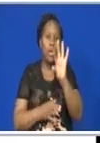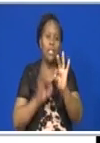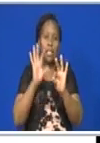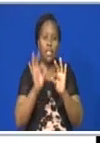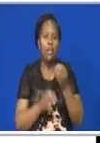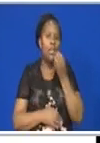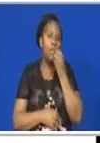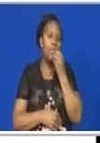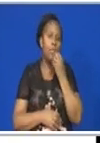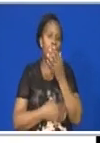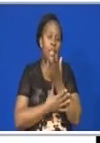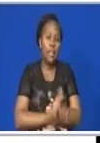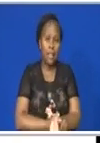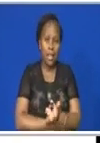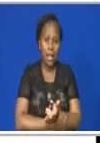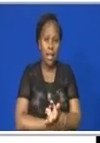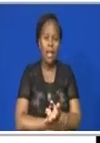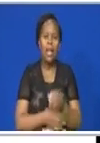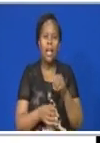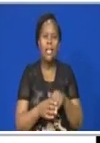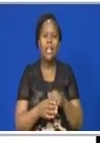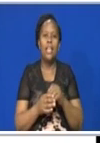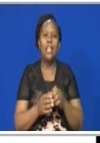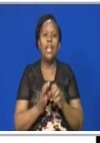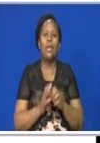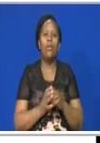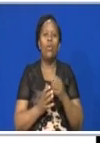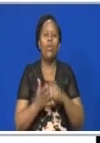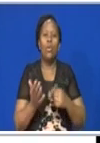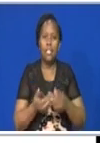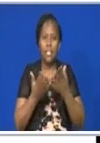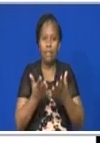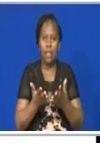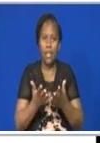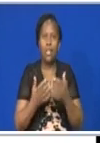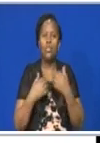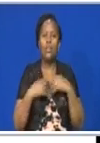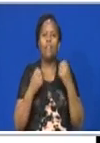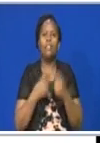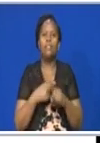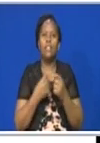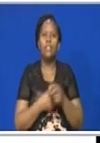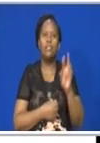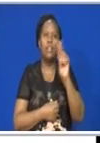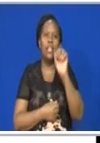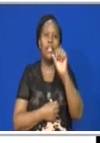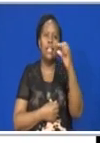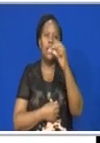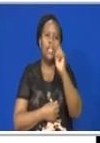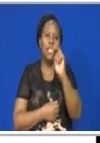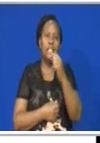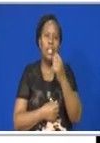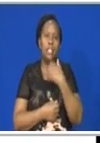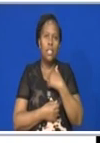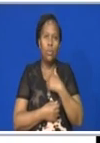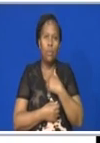substances present in the sample. So you have different reagents and we have